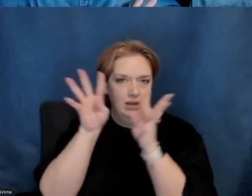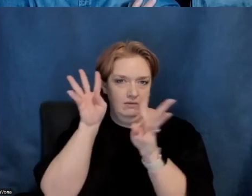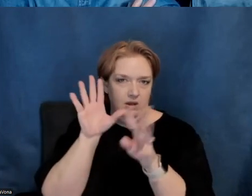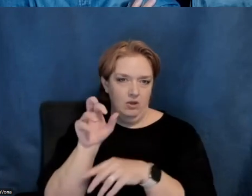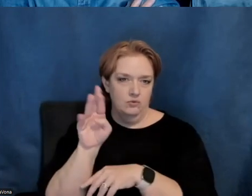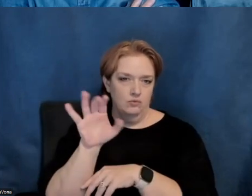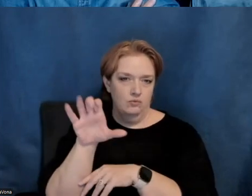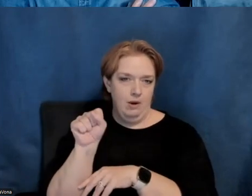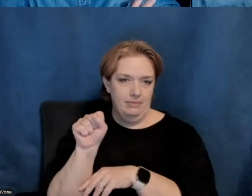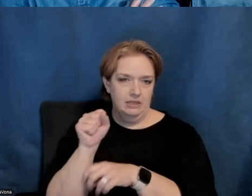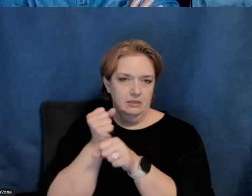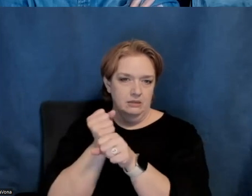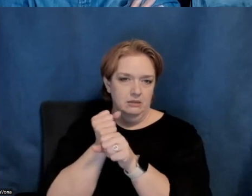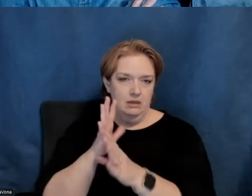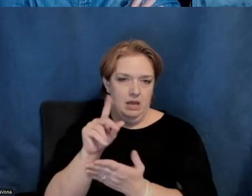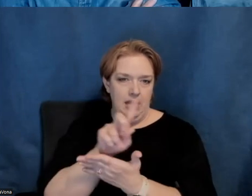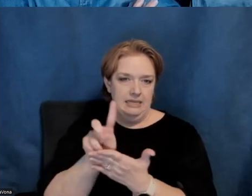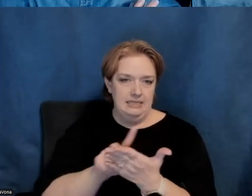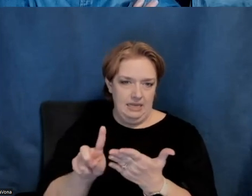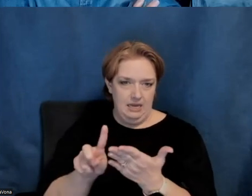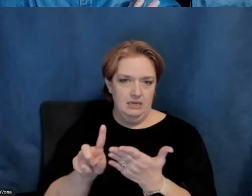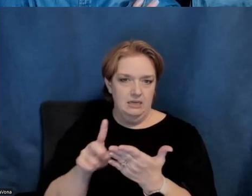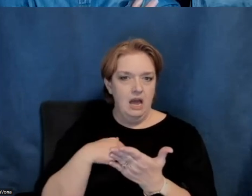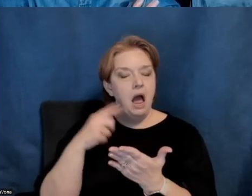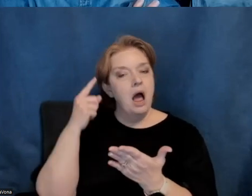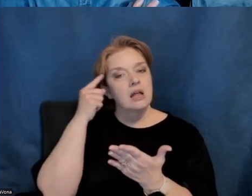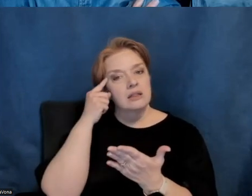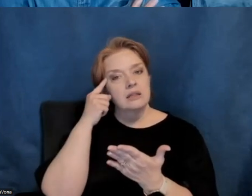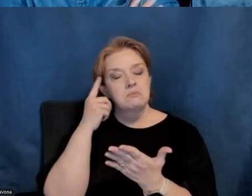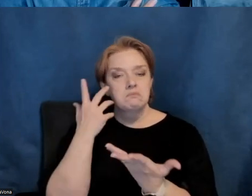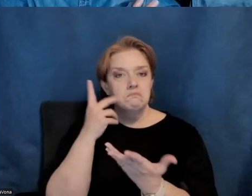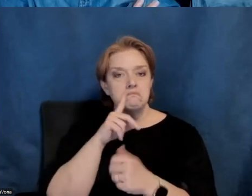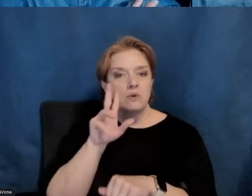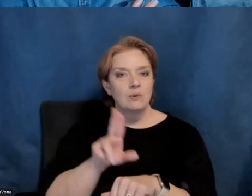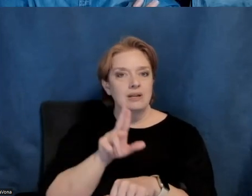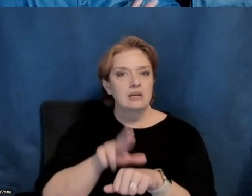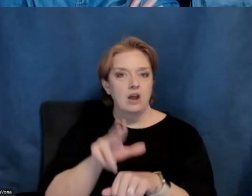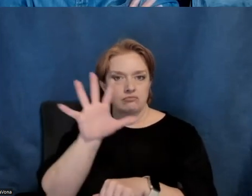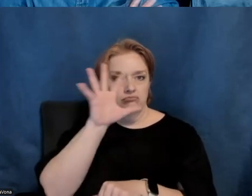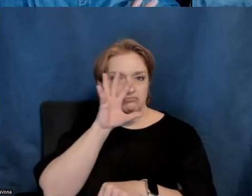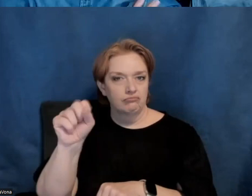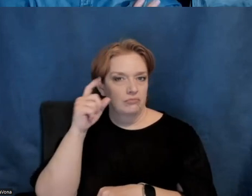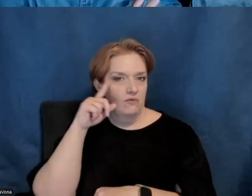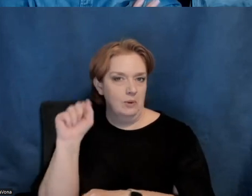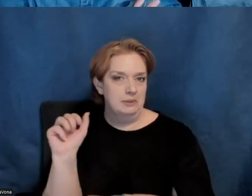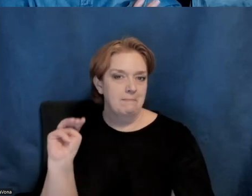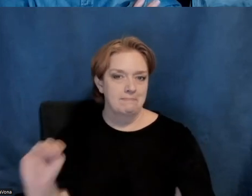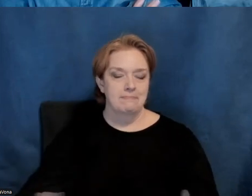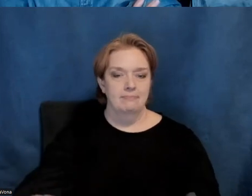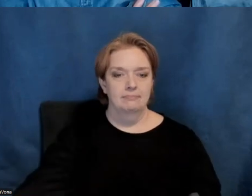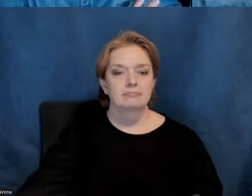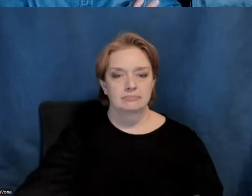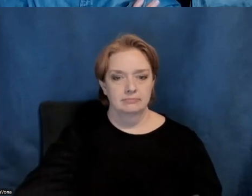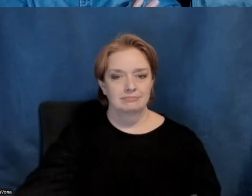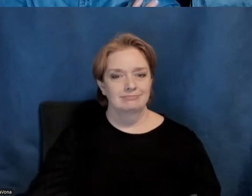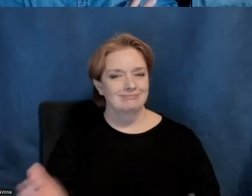ceramic experimentation and design. And, uh, and, and I think it was just kind of a natural, uh, attraction for, uh, for Sam. Awesome.